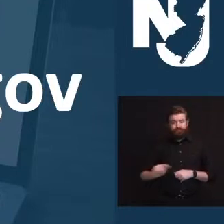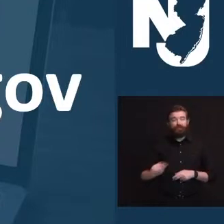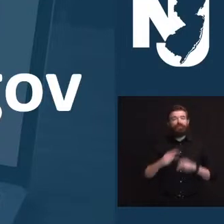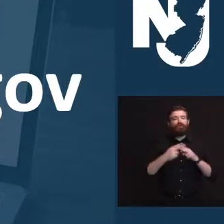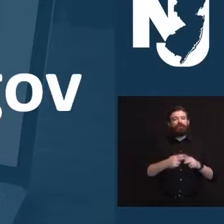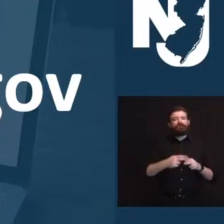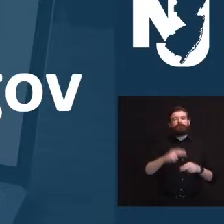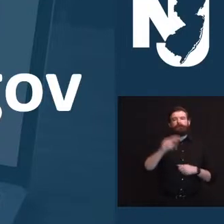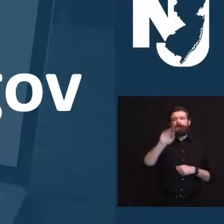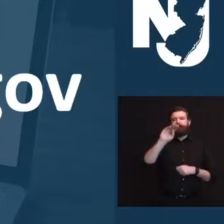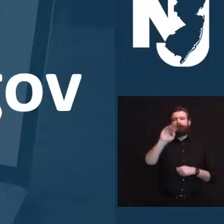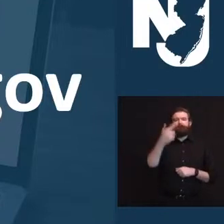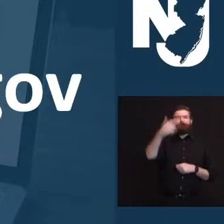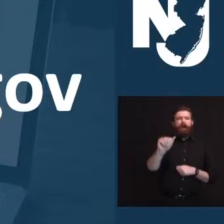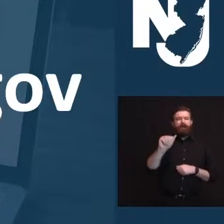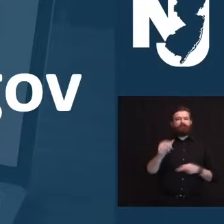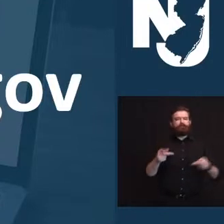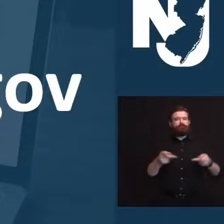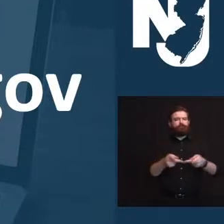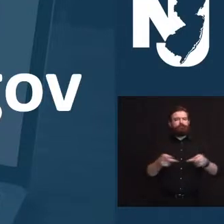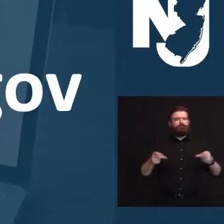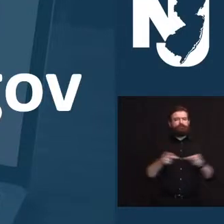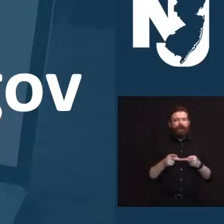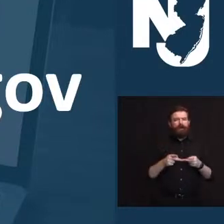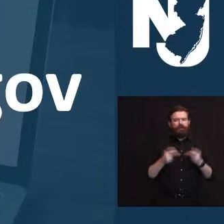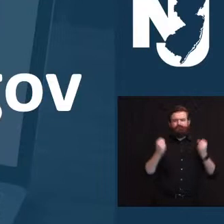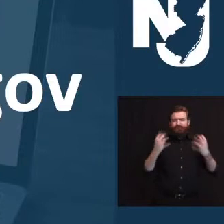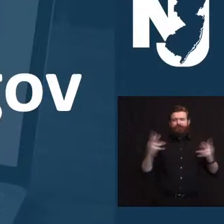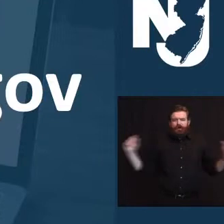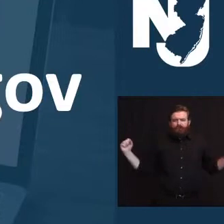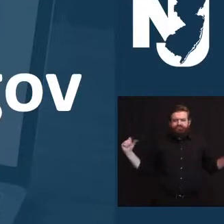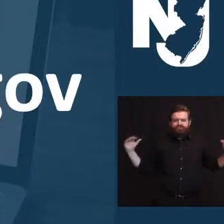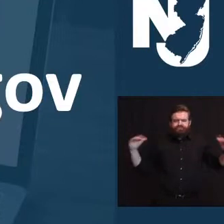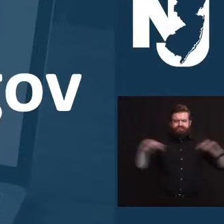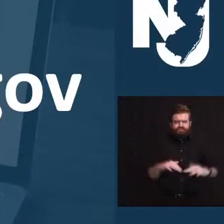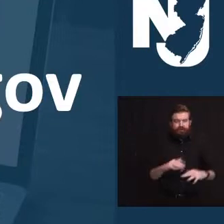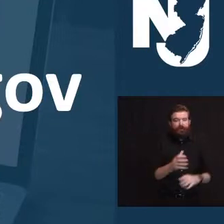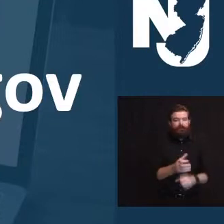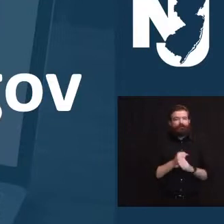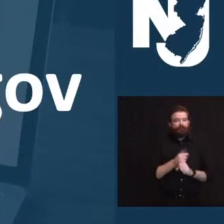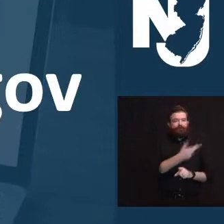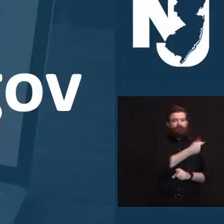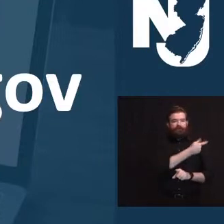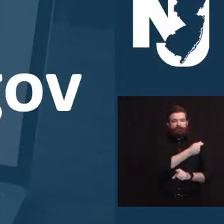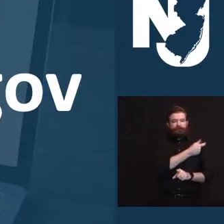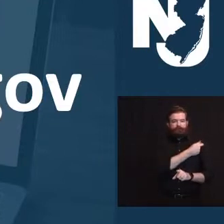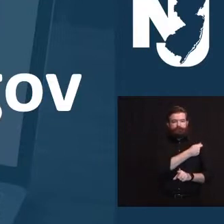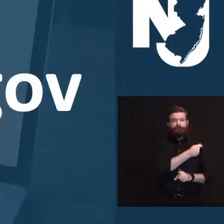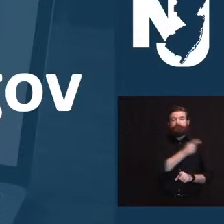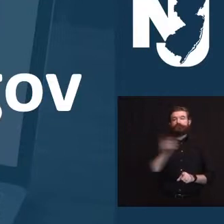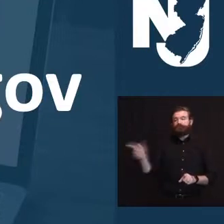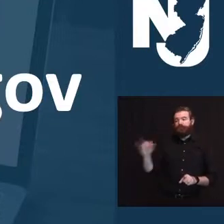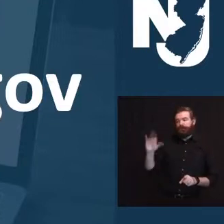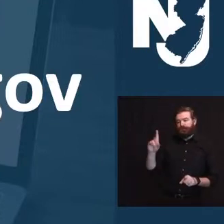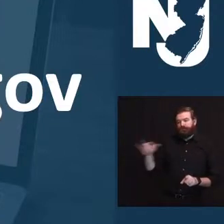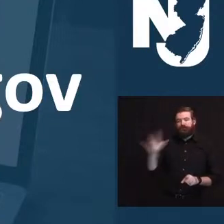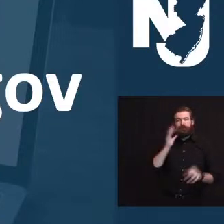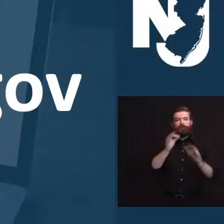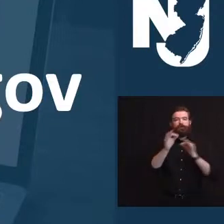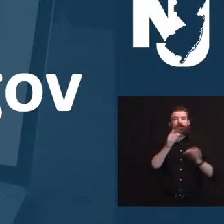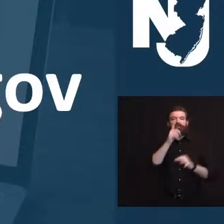the priority groups in a little bit of detail in a minute. We are ready for this moment, and we know countless residents, more importantly, are as well.